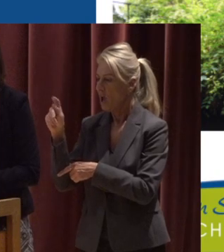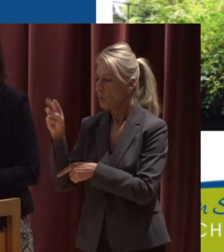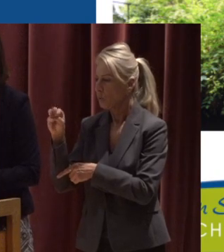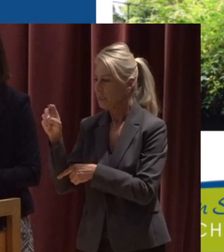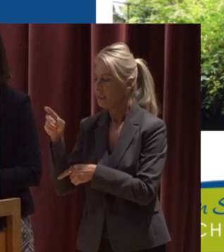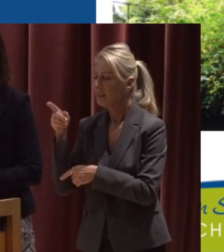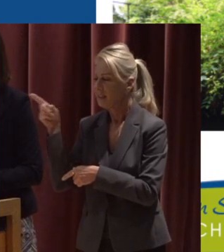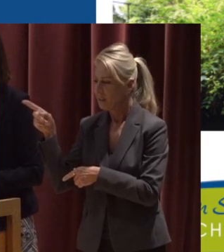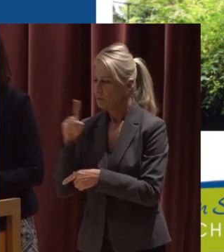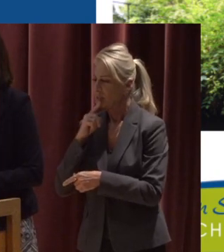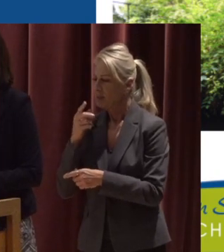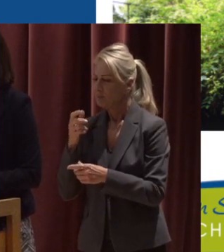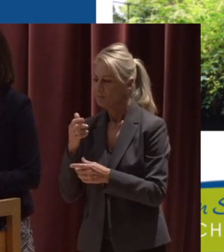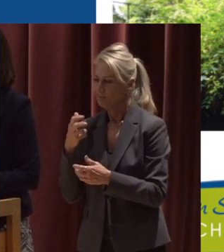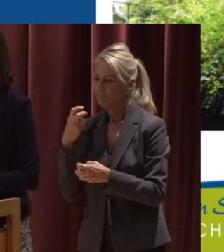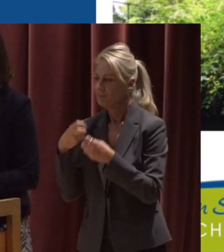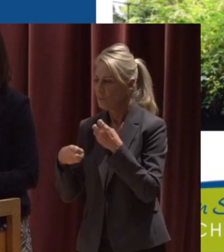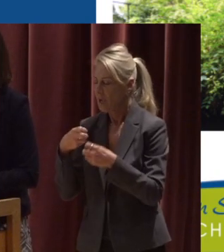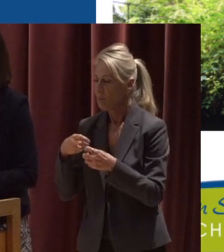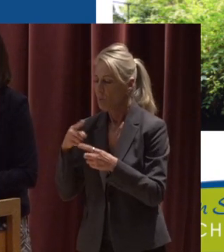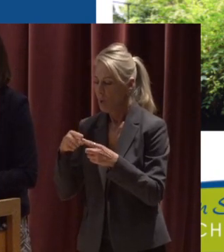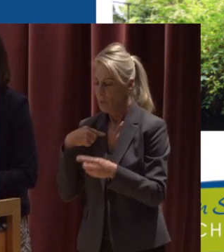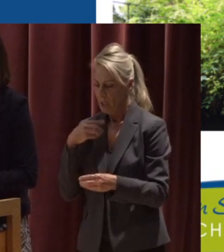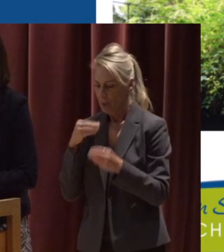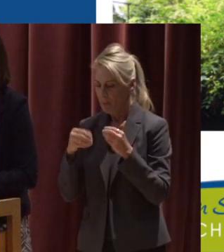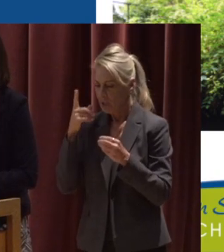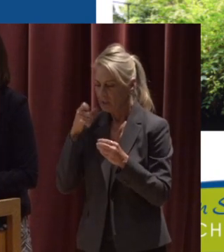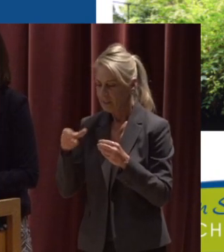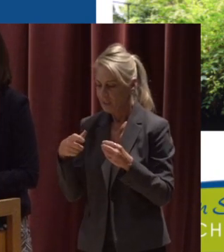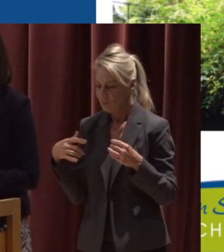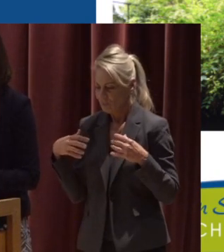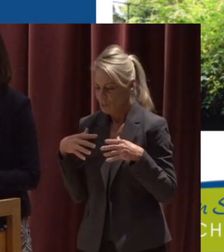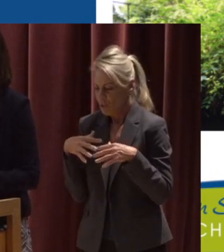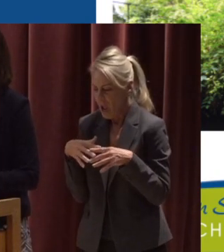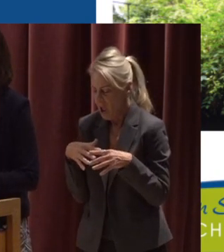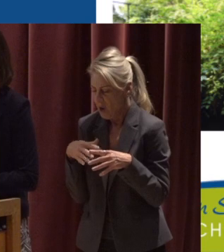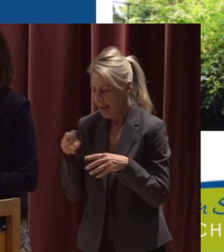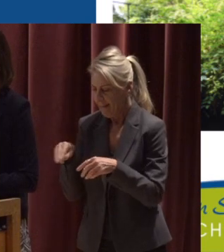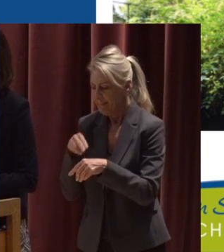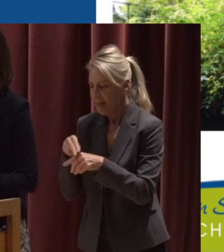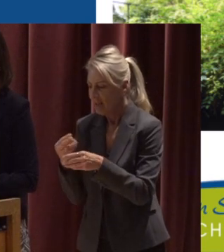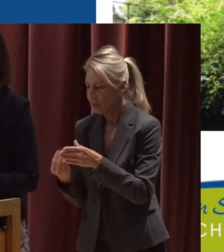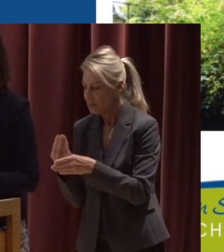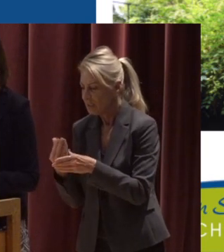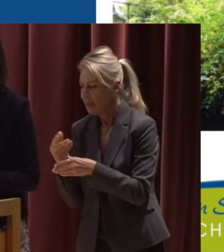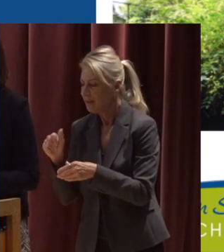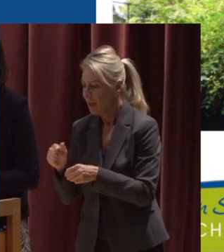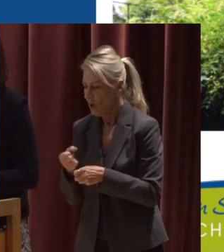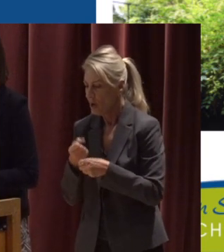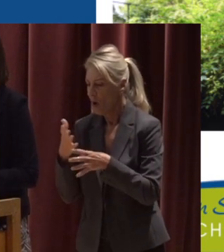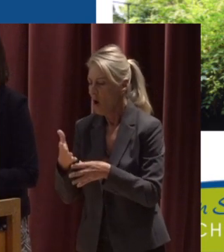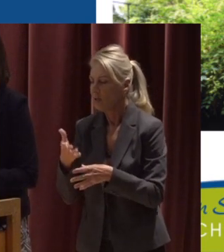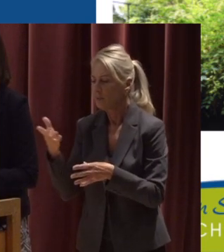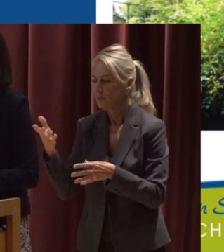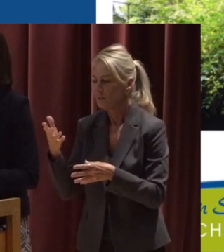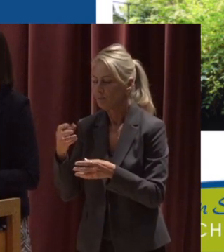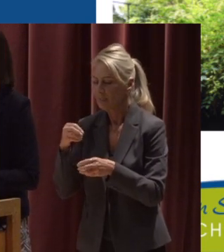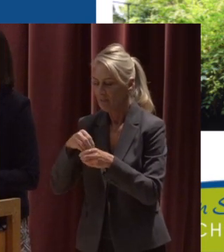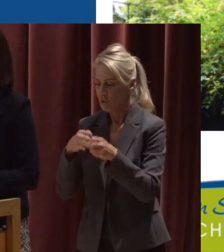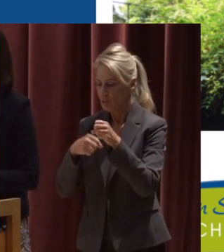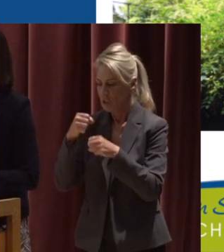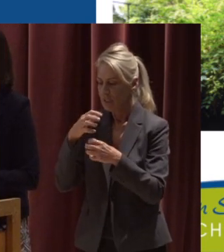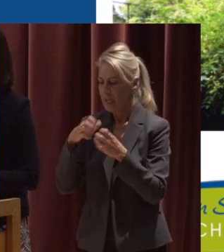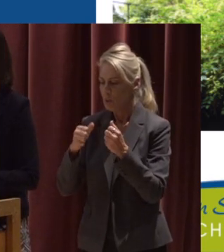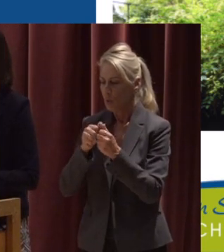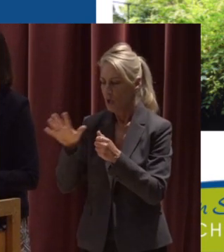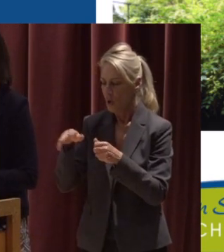issue in our riparian areas As they often crowd out native species And can cause infrastructure damage with their long roots Stream